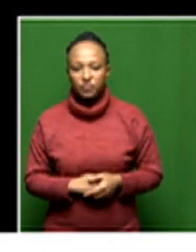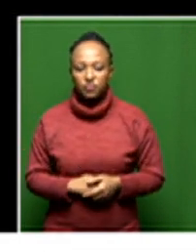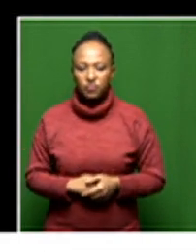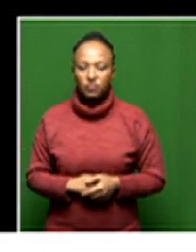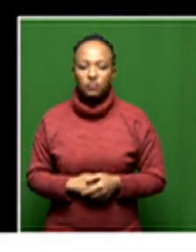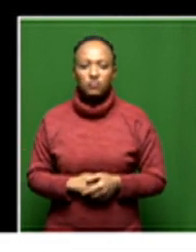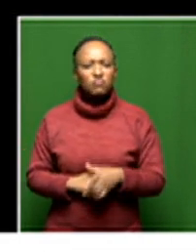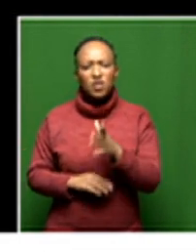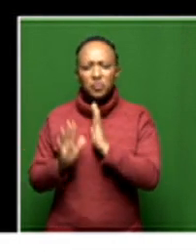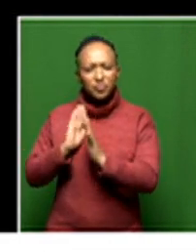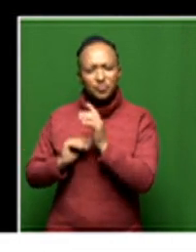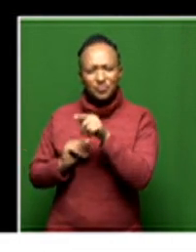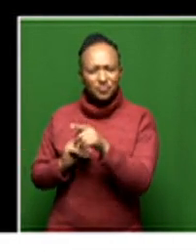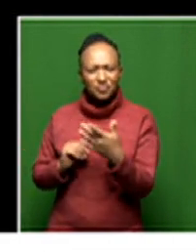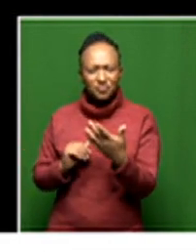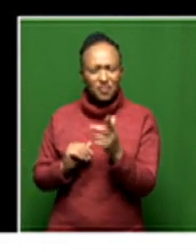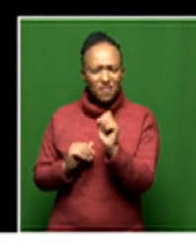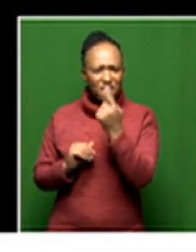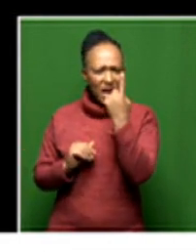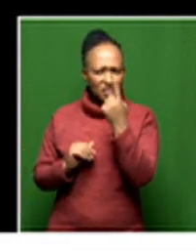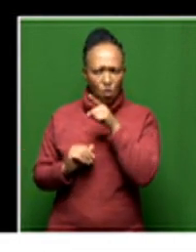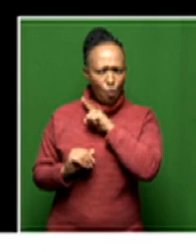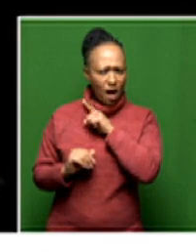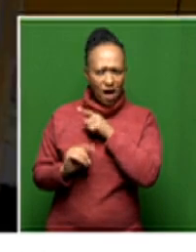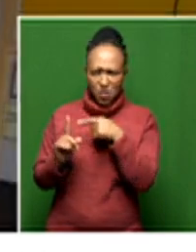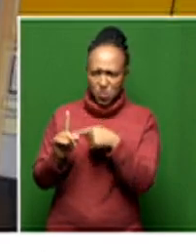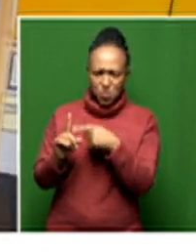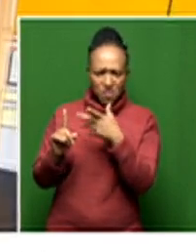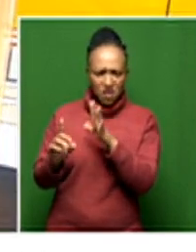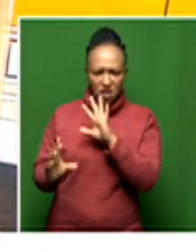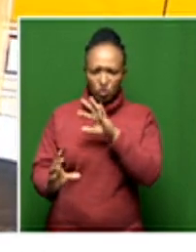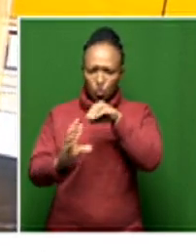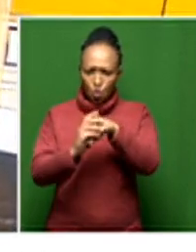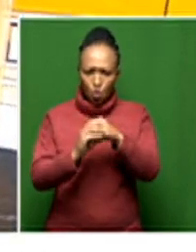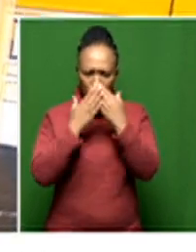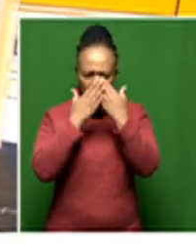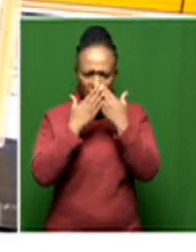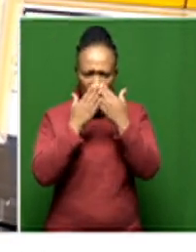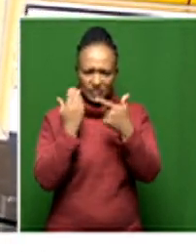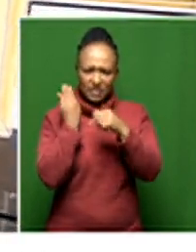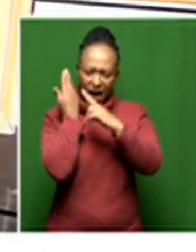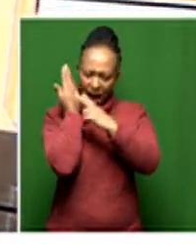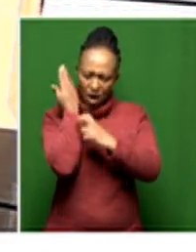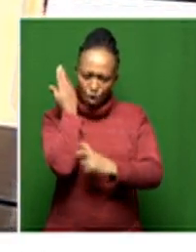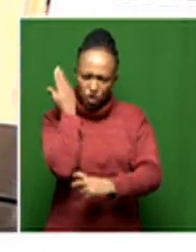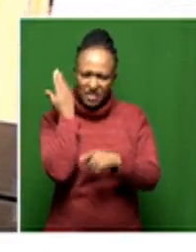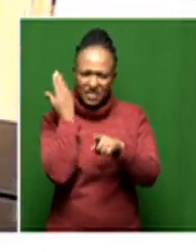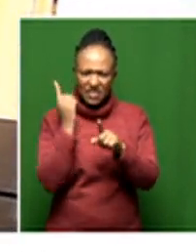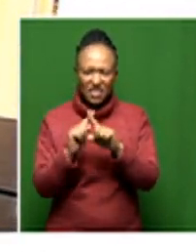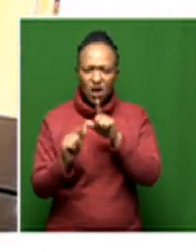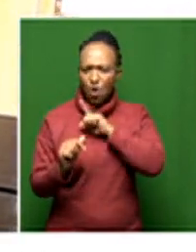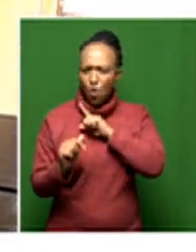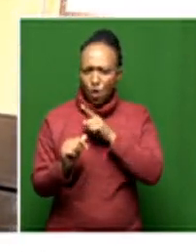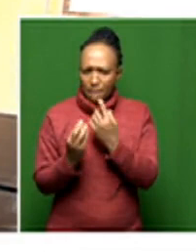talk to us about that and and what what first drew you uh to archaeology because uh naturally it's not